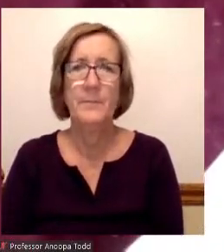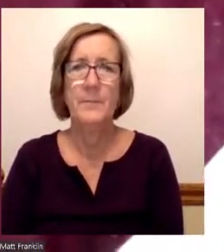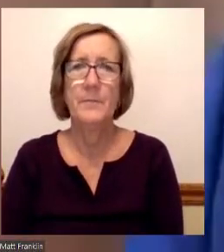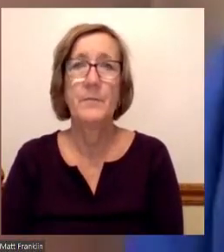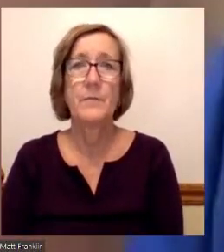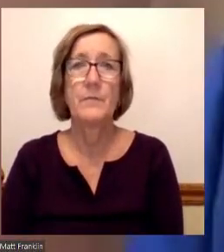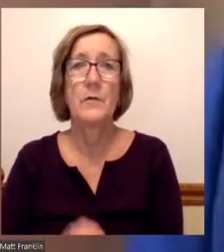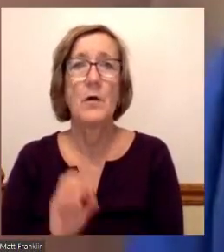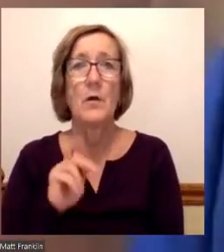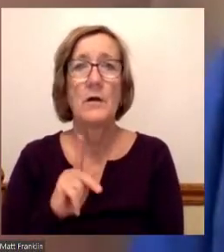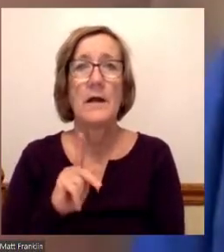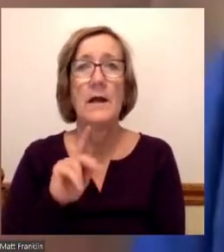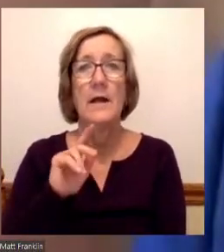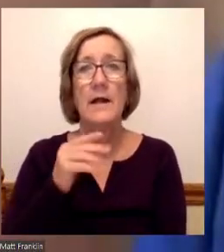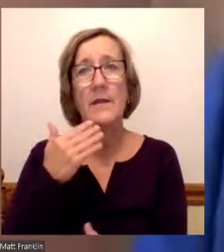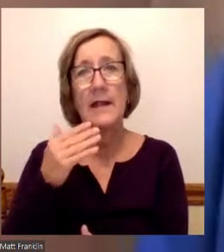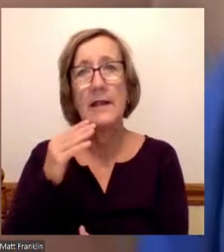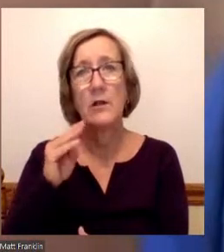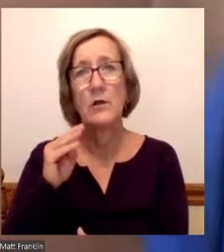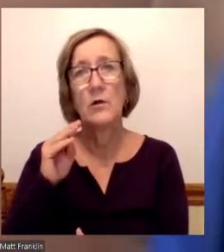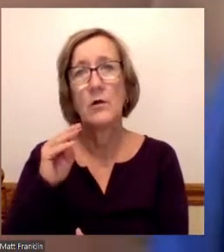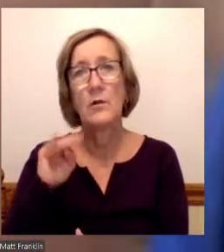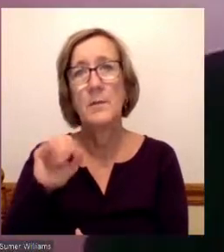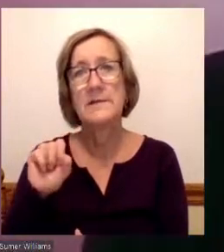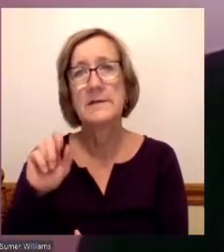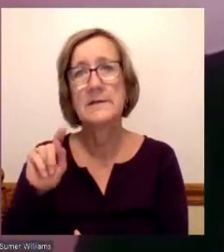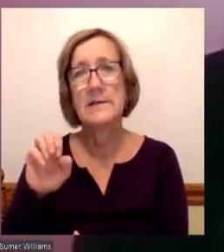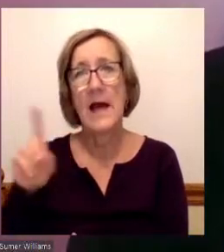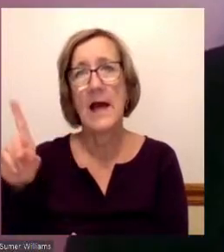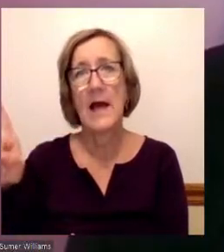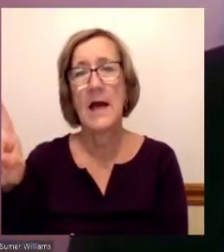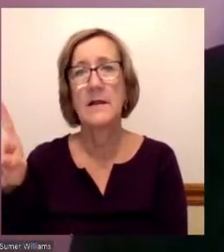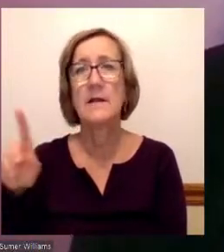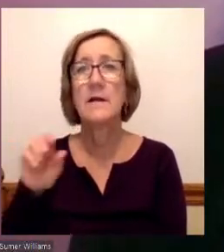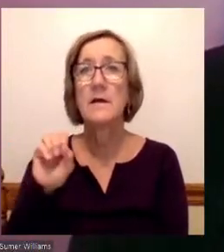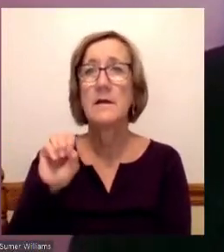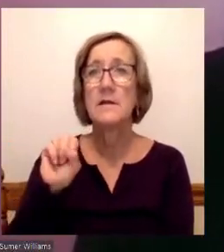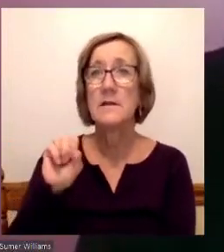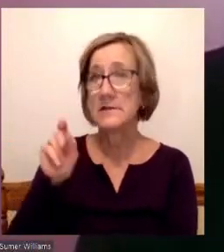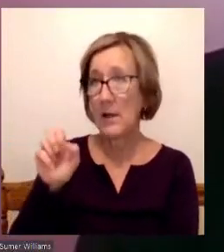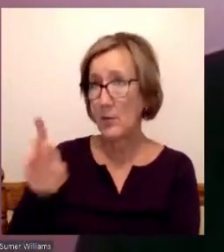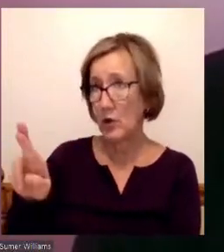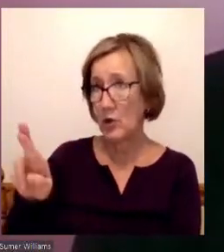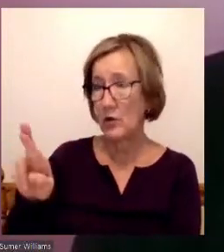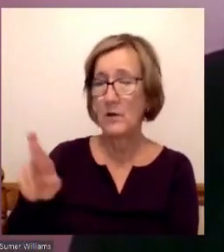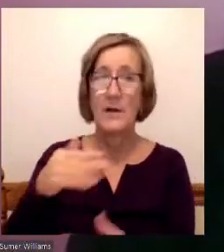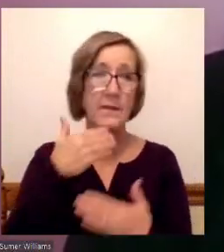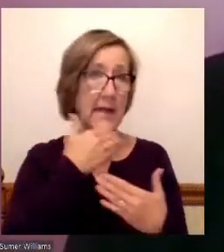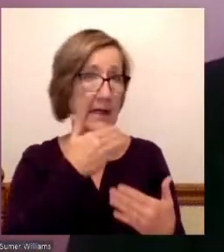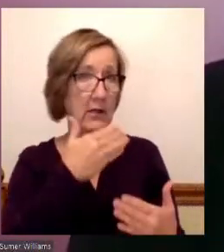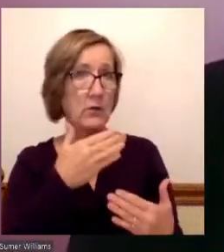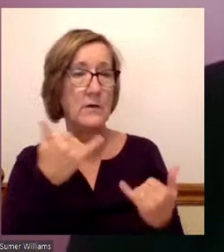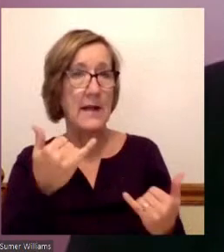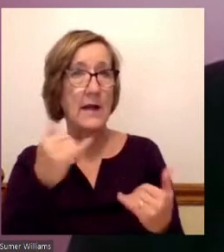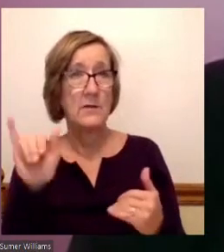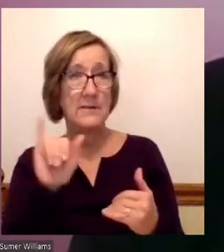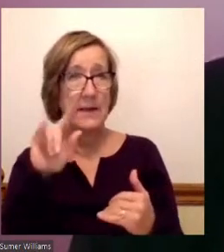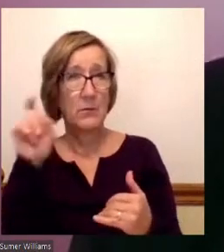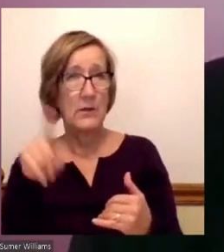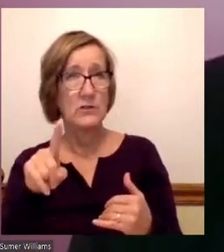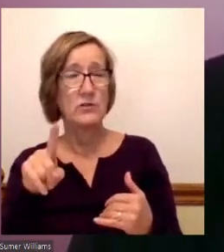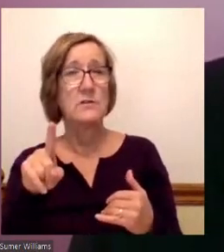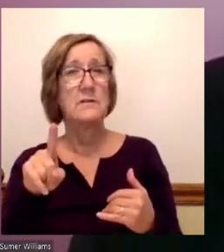All right, Ms. Todd, thank you very much. Summer? Thank you. Now we pose the same question on diversity